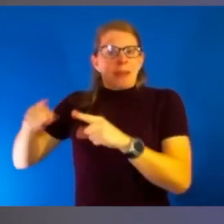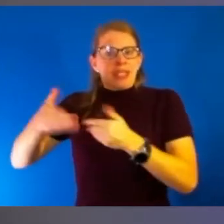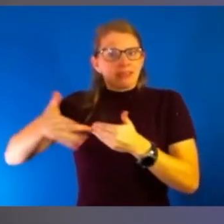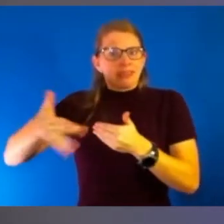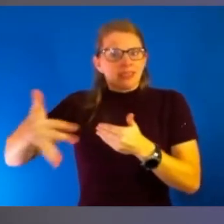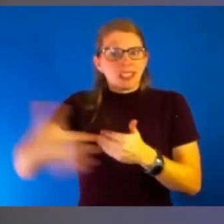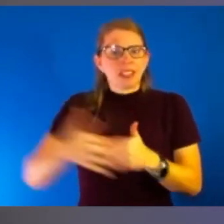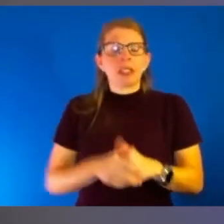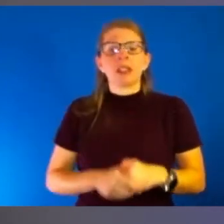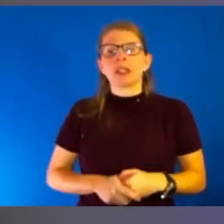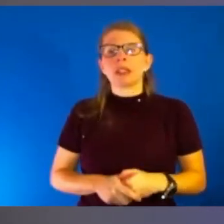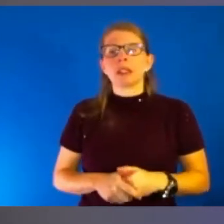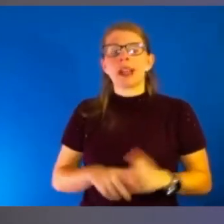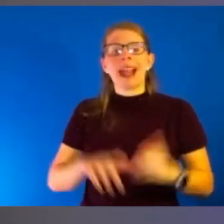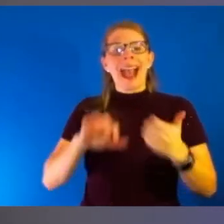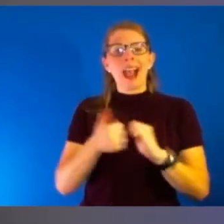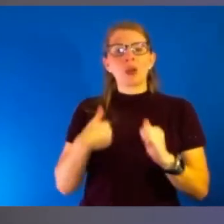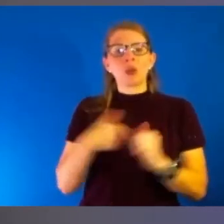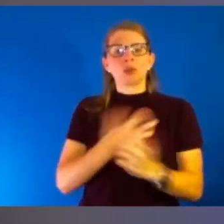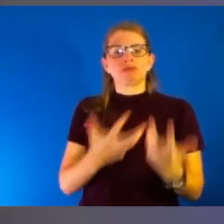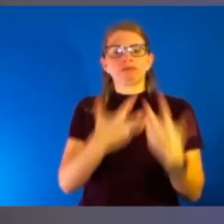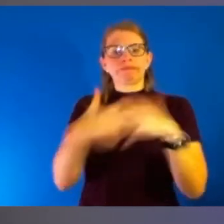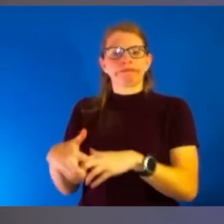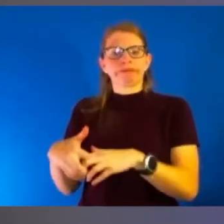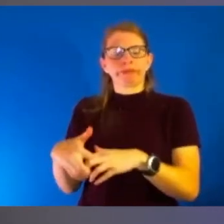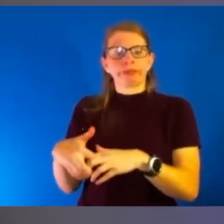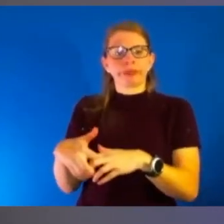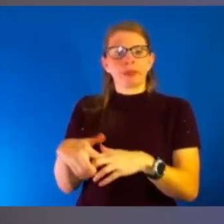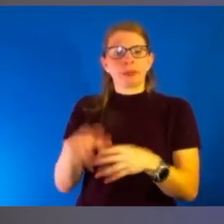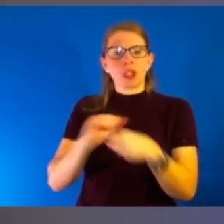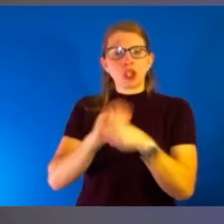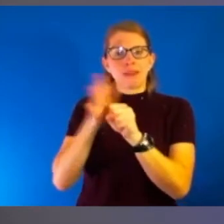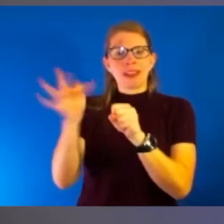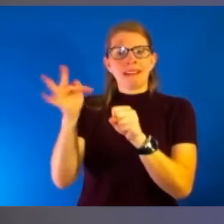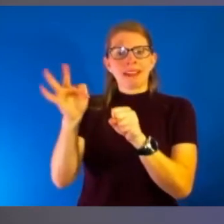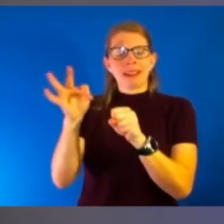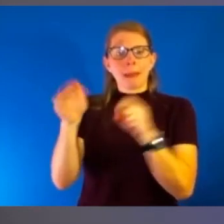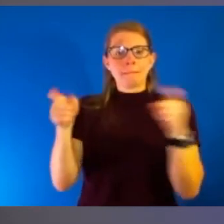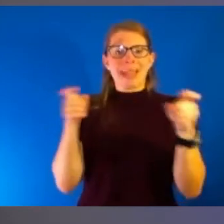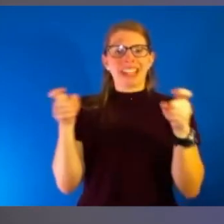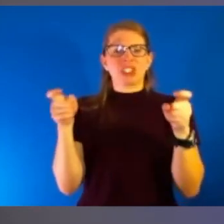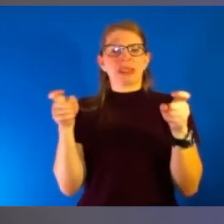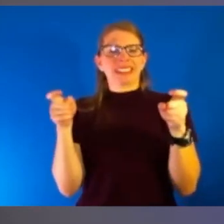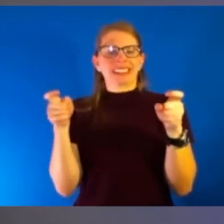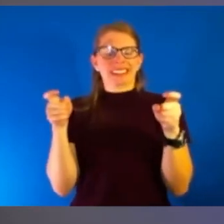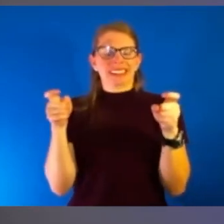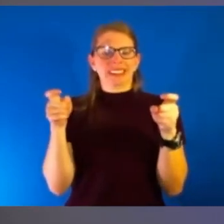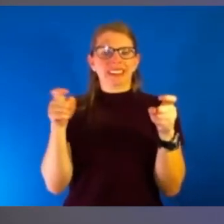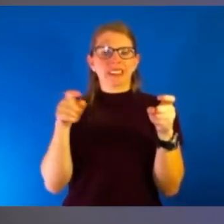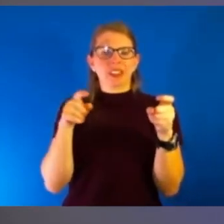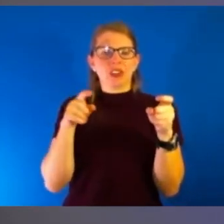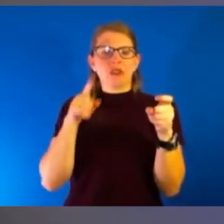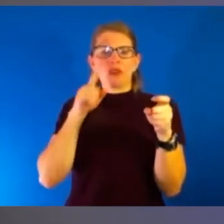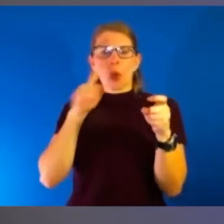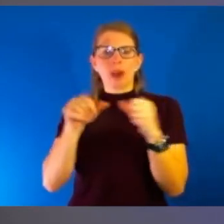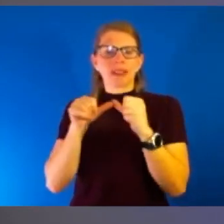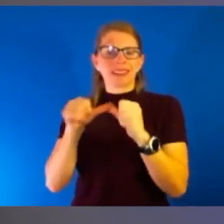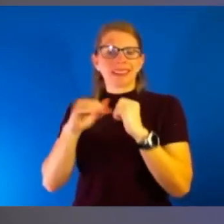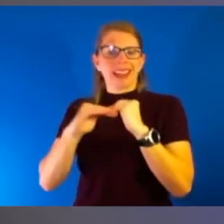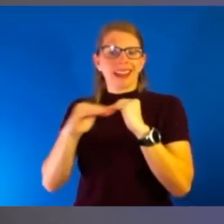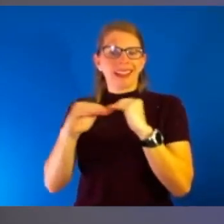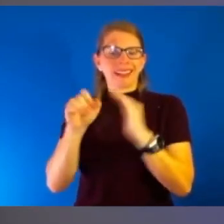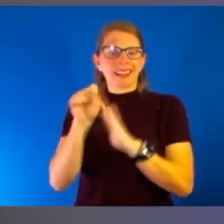do we integrate COVID-19 management into steady state? So we've used the term